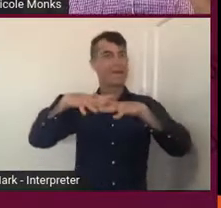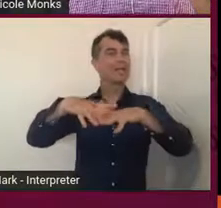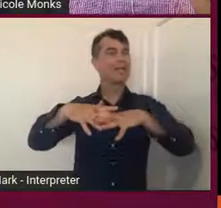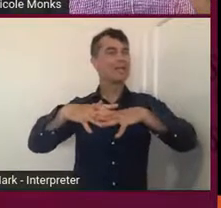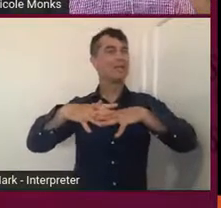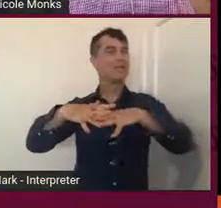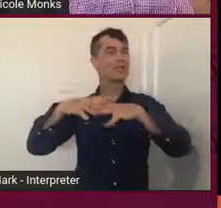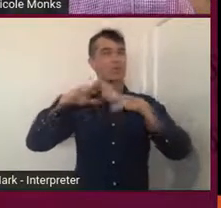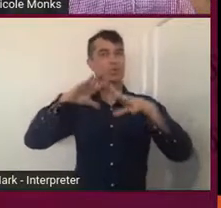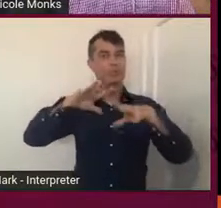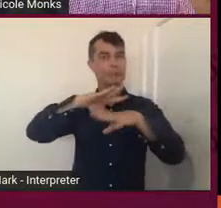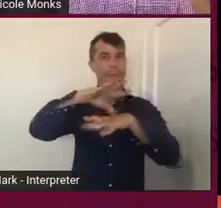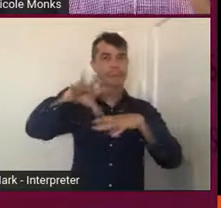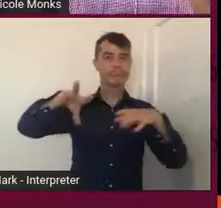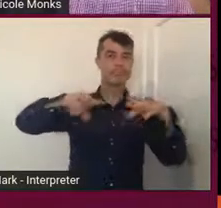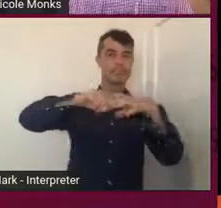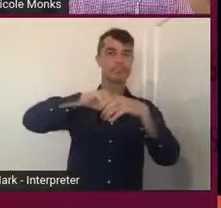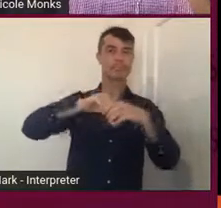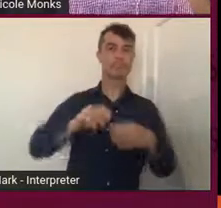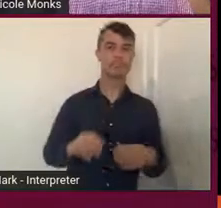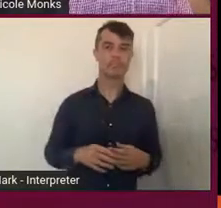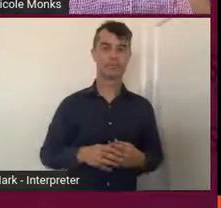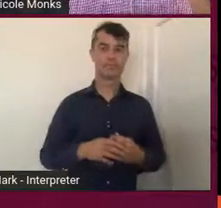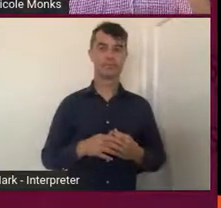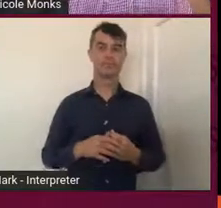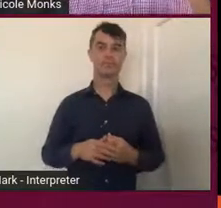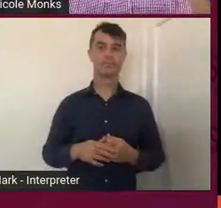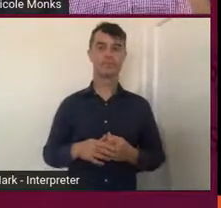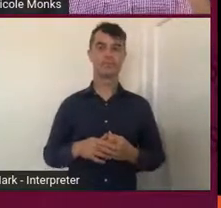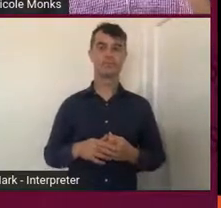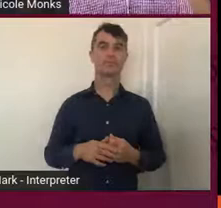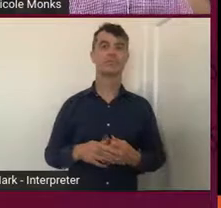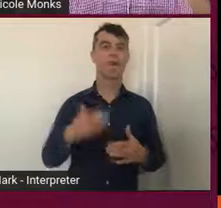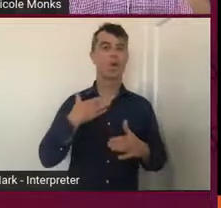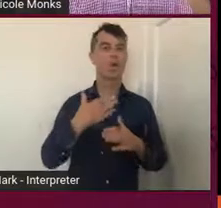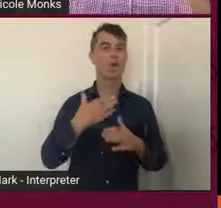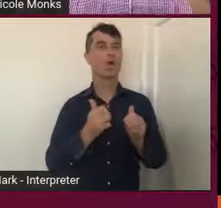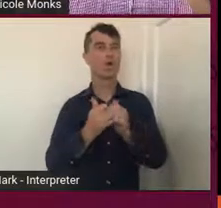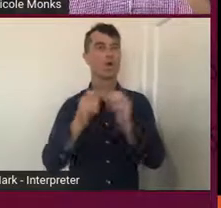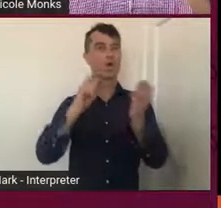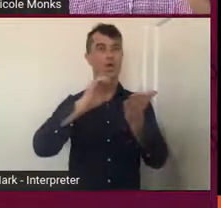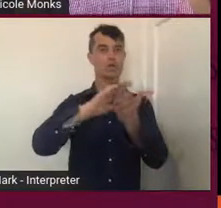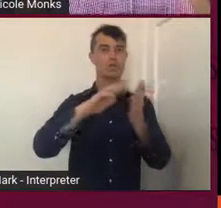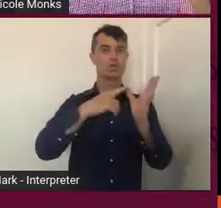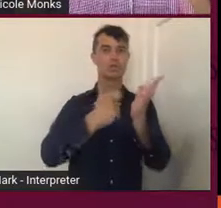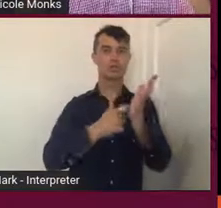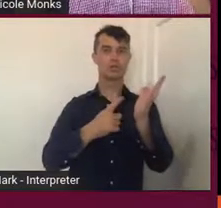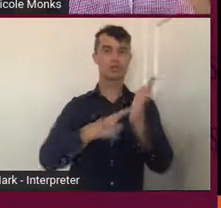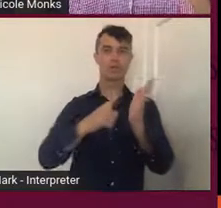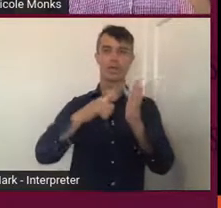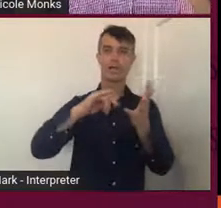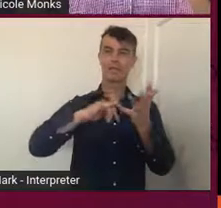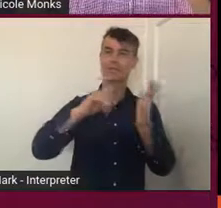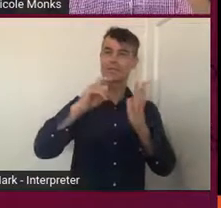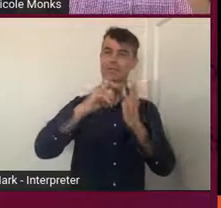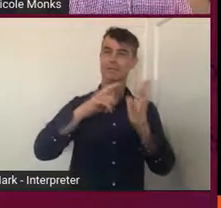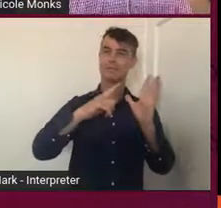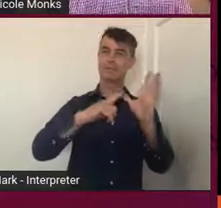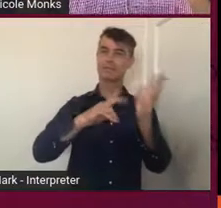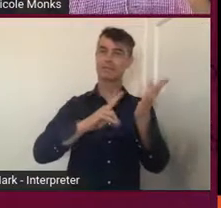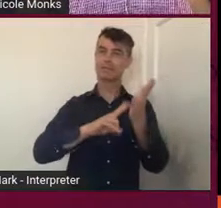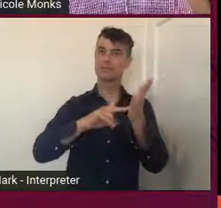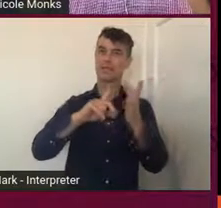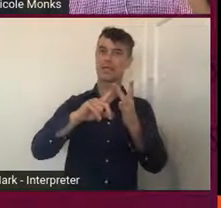we worked, I worked very closely with Charles Davidson. So, an elder who had a connection to that